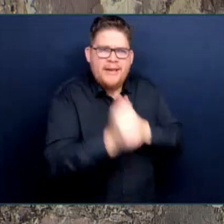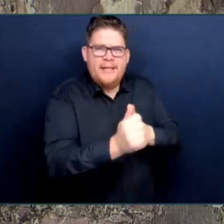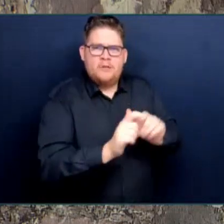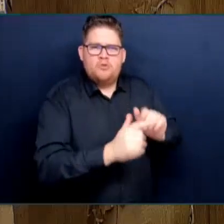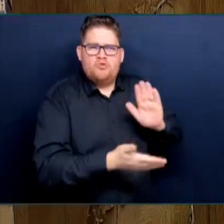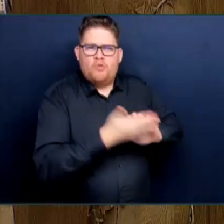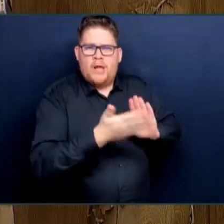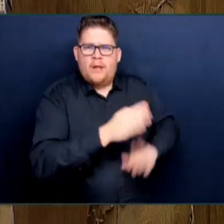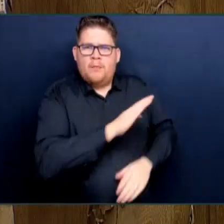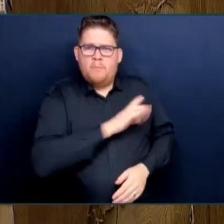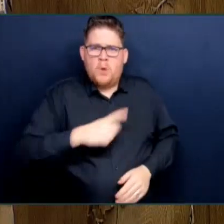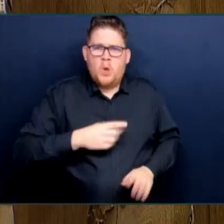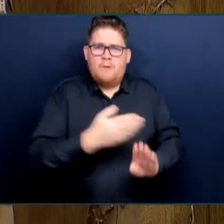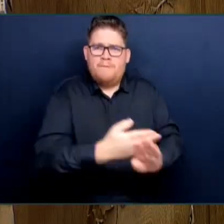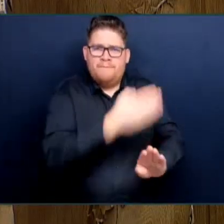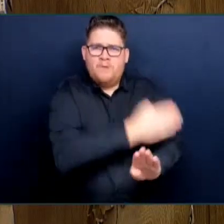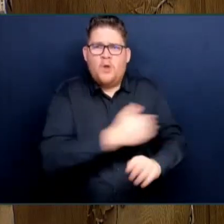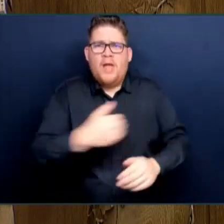chance.